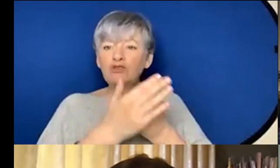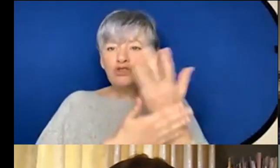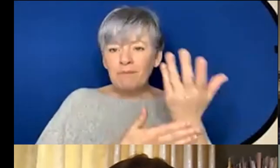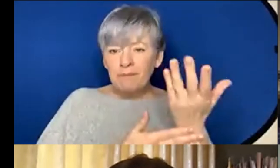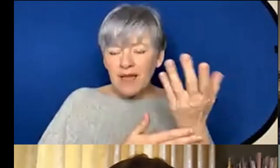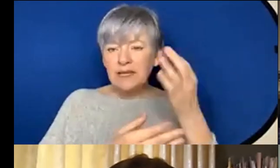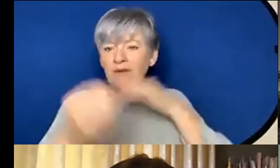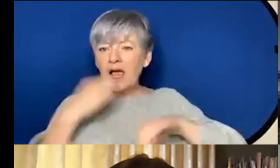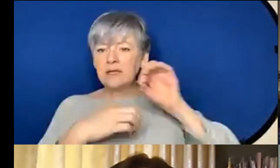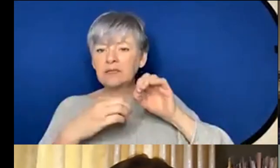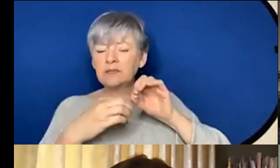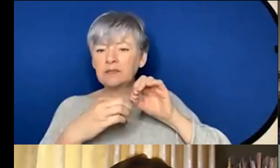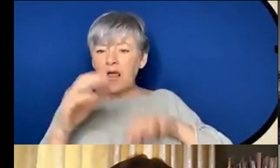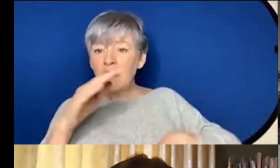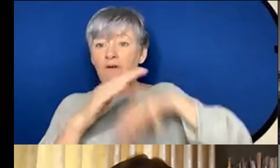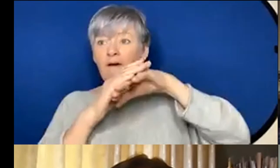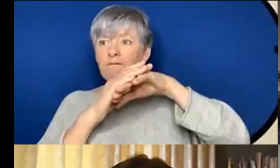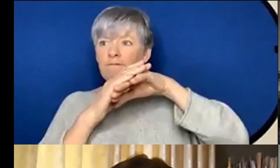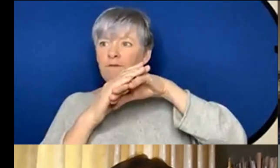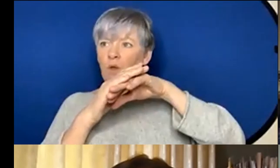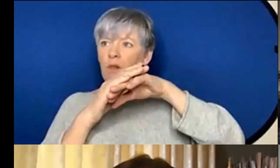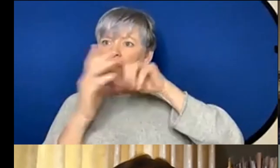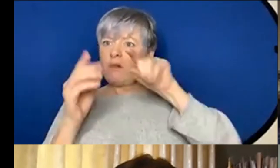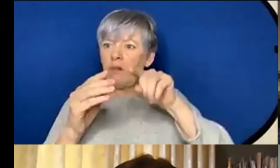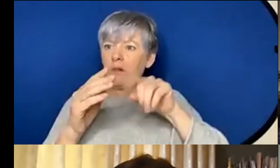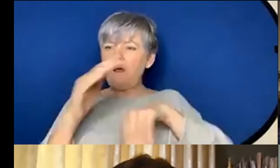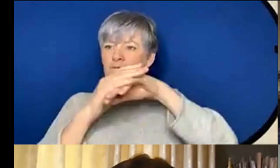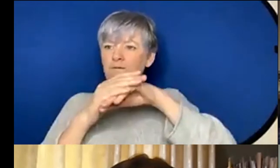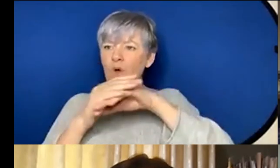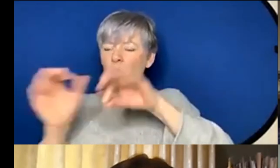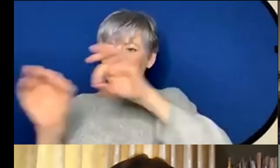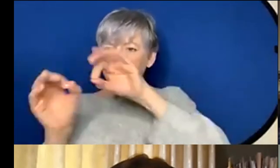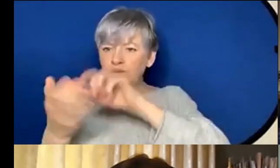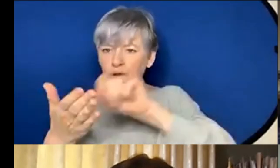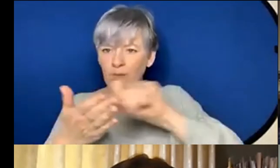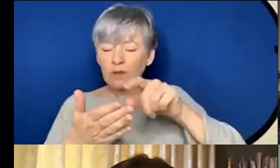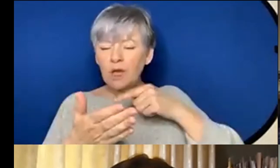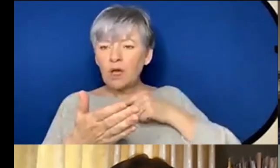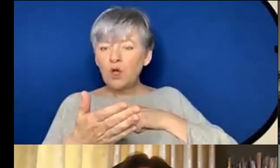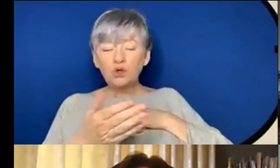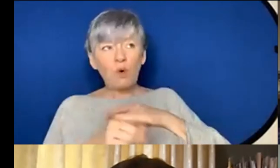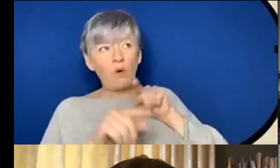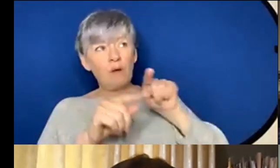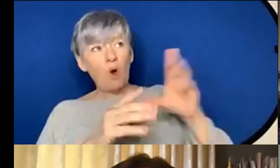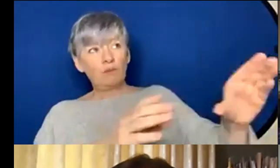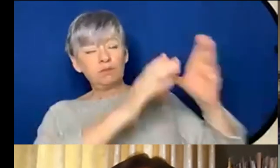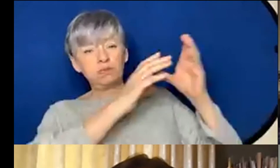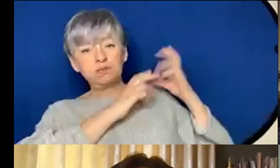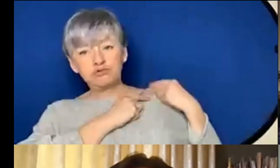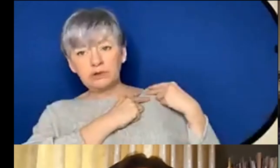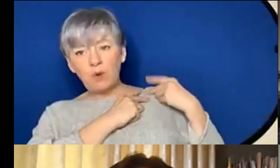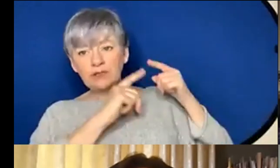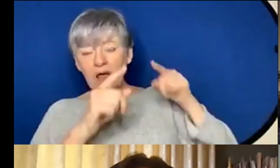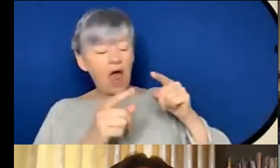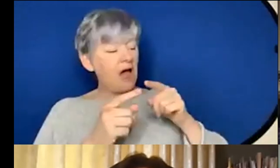fully fledged composer it feels like there's maybe more responsibility put on you as an artist to approach people and I have no frame of reference